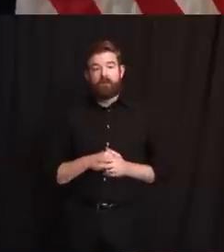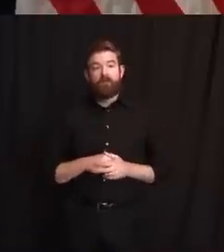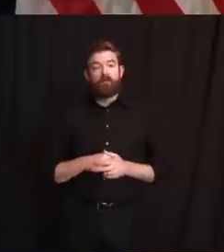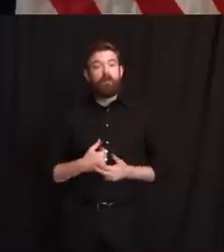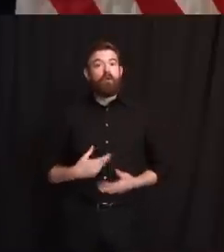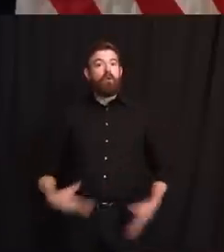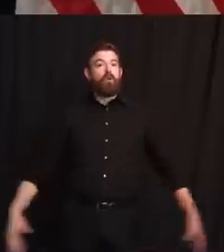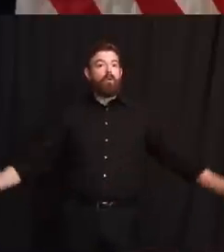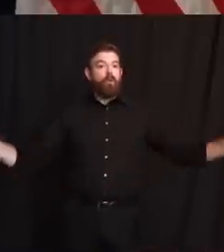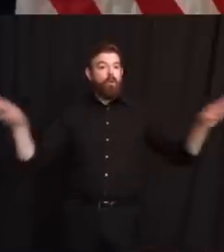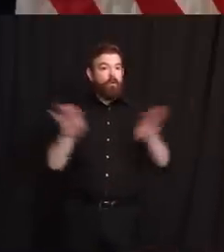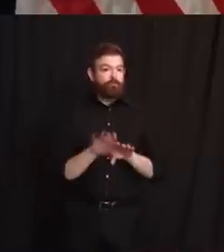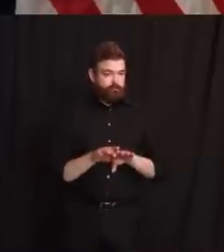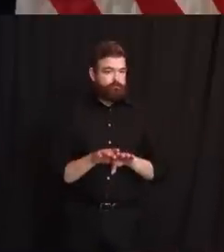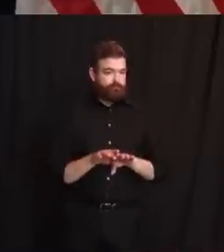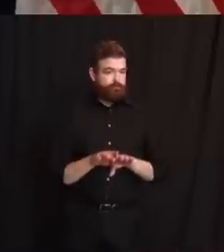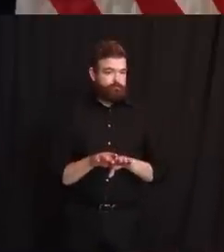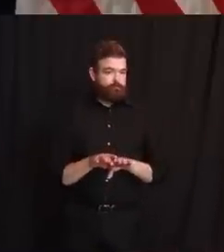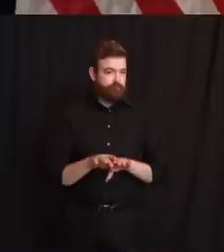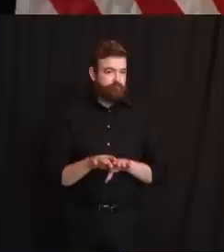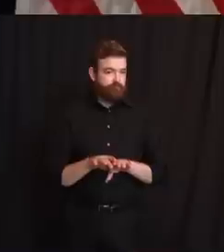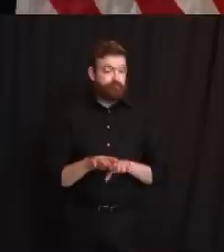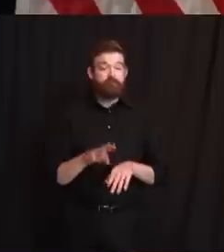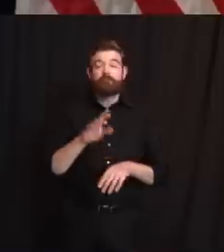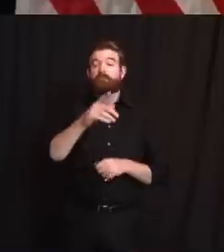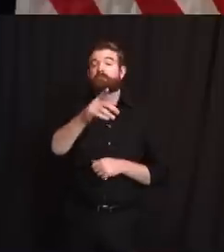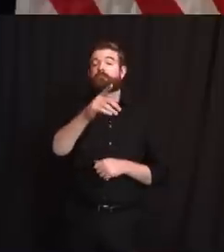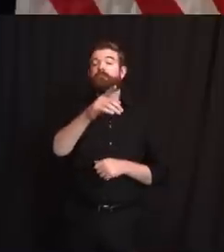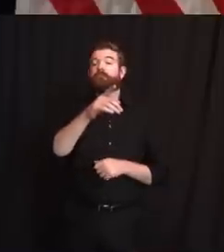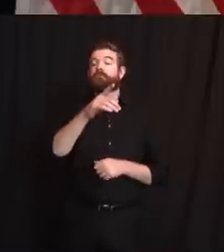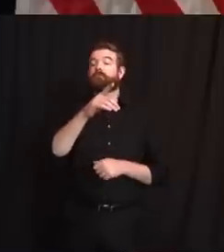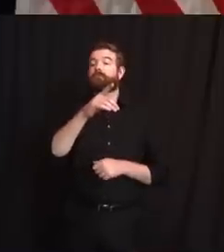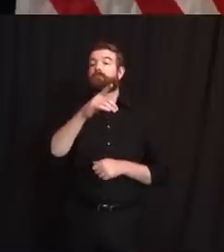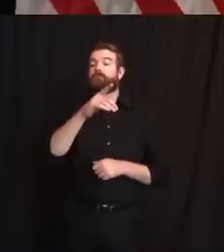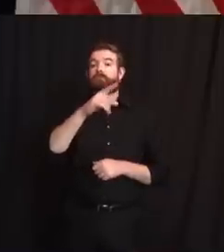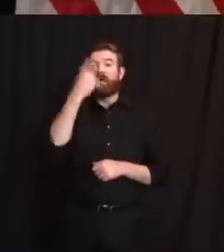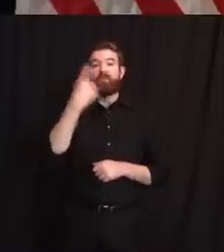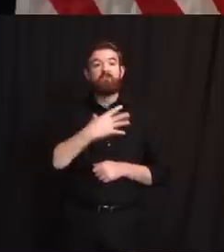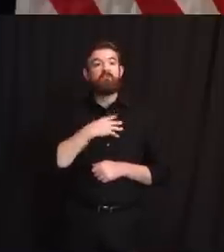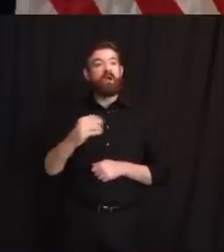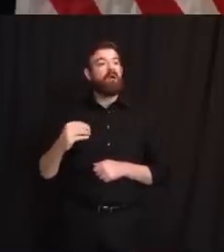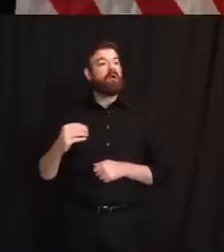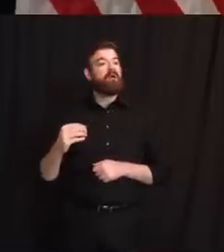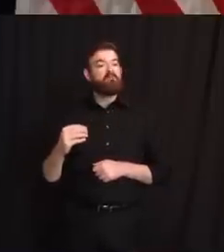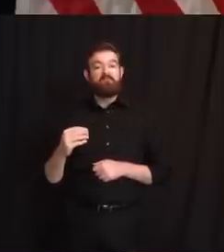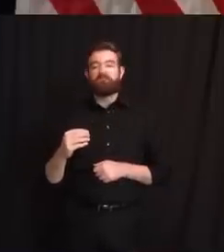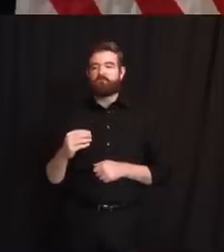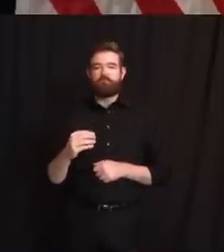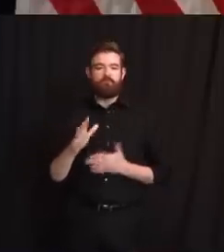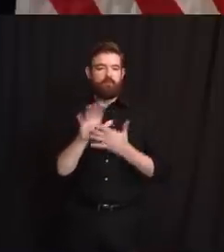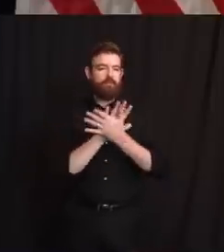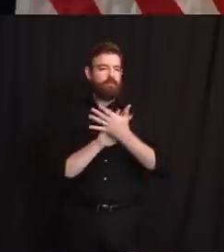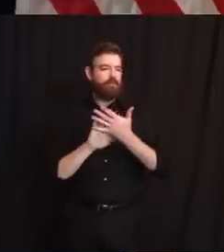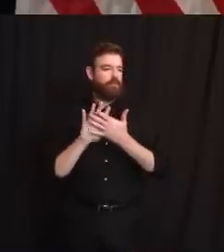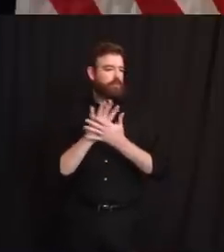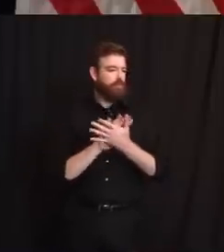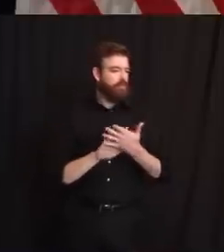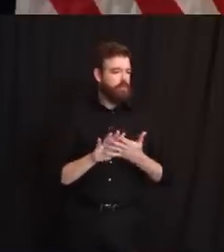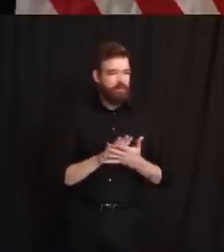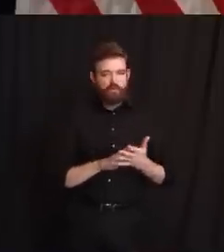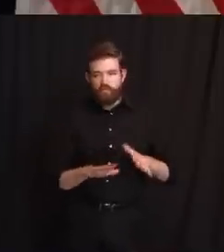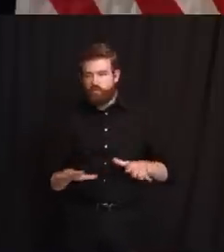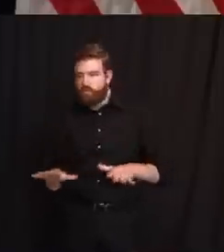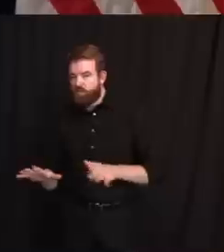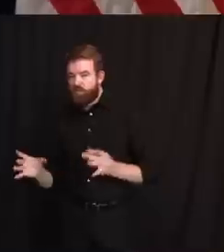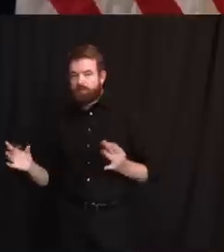and white, you're, we're shut. When you open it up, you're sort of, you're, you're, you're in a reality, which is much more difficult